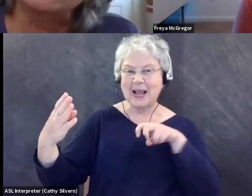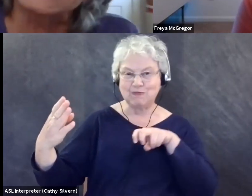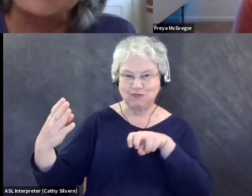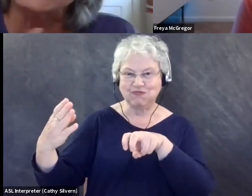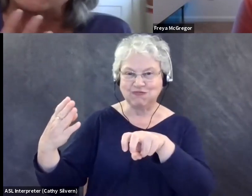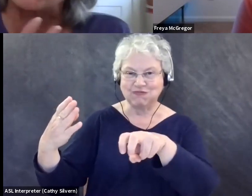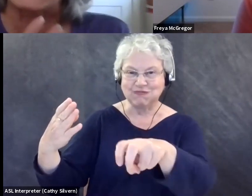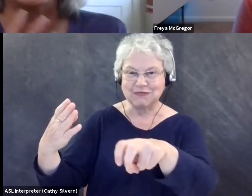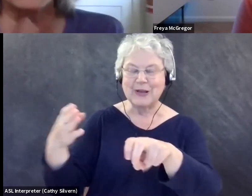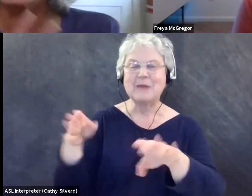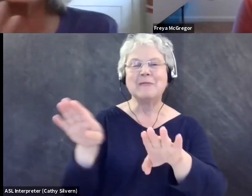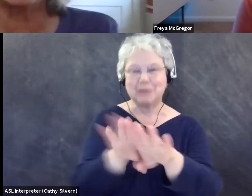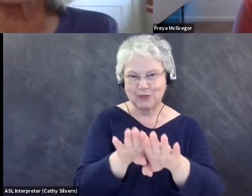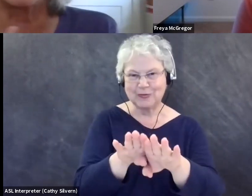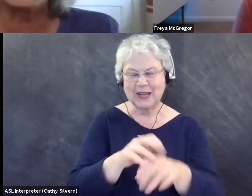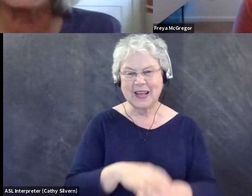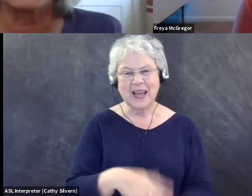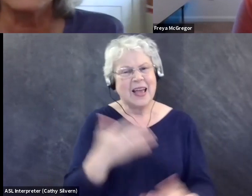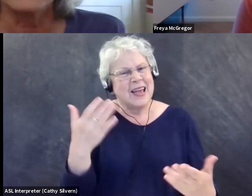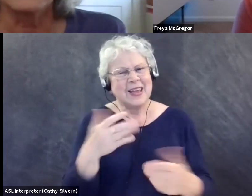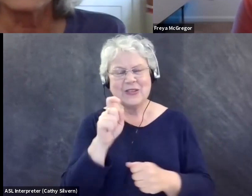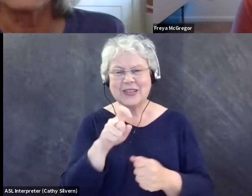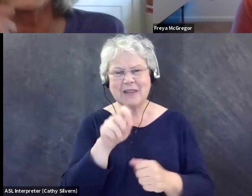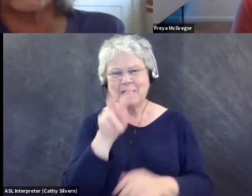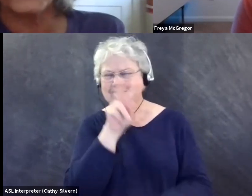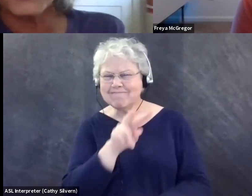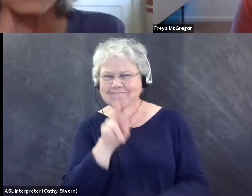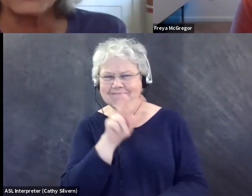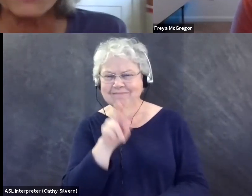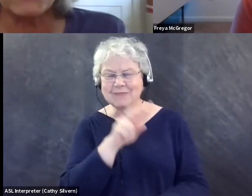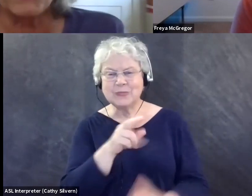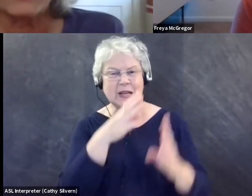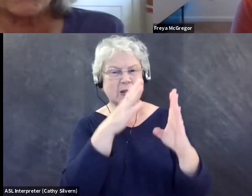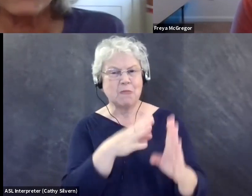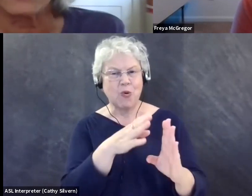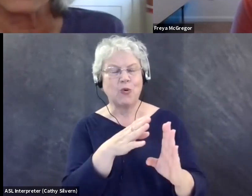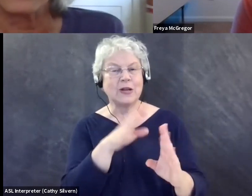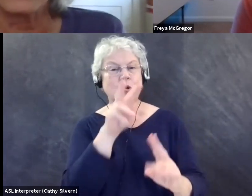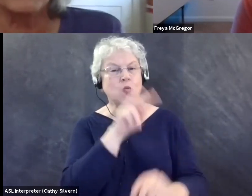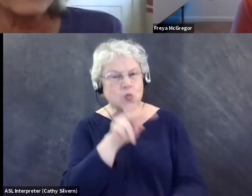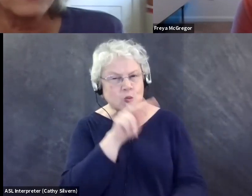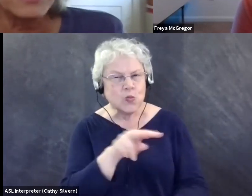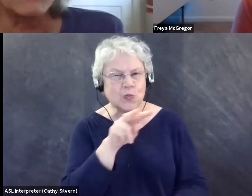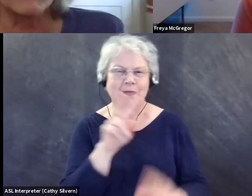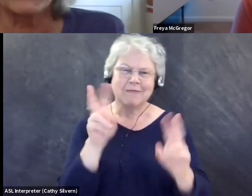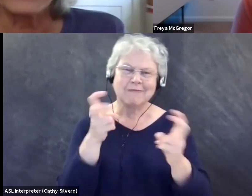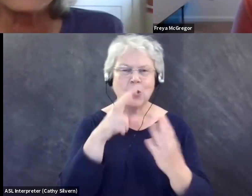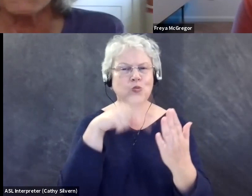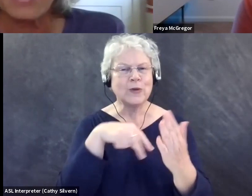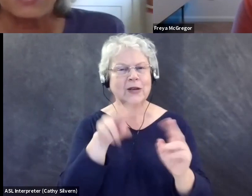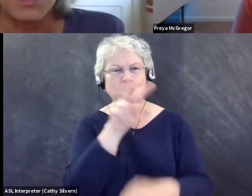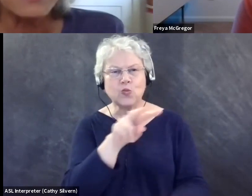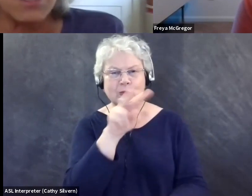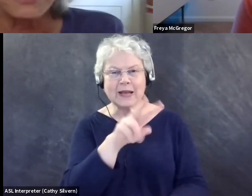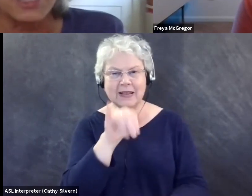I think you just get to a point and you kind of just have to read the person. You just have to read the person. And if he or she